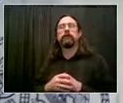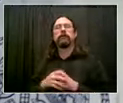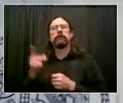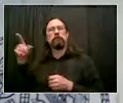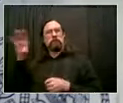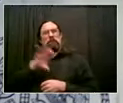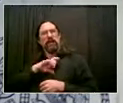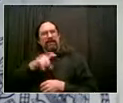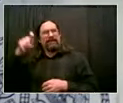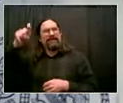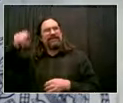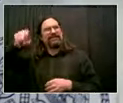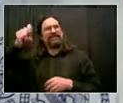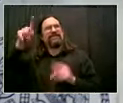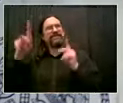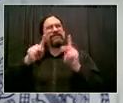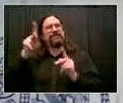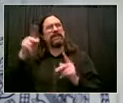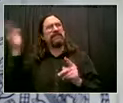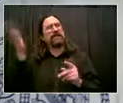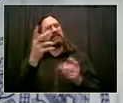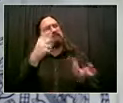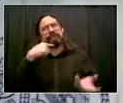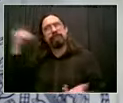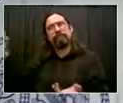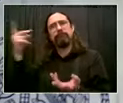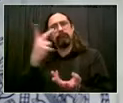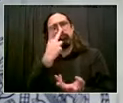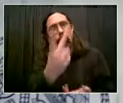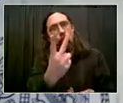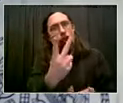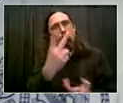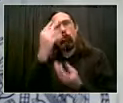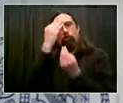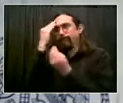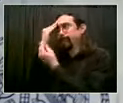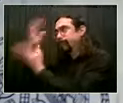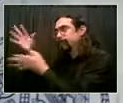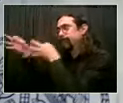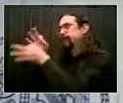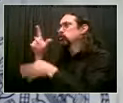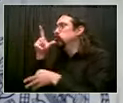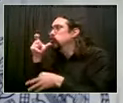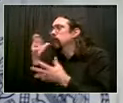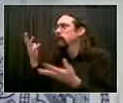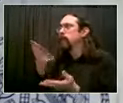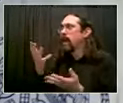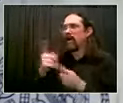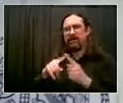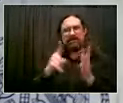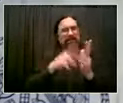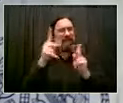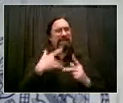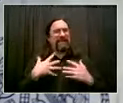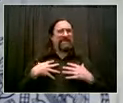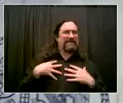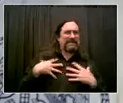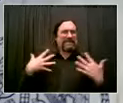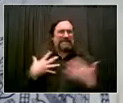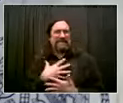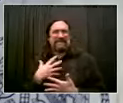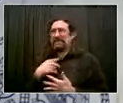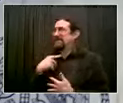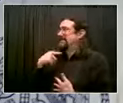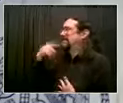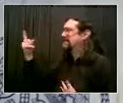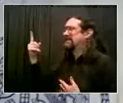if someone witnessed the most serious crimes. Obviously, violence, rape, homicide. Witnesses can be scared.